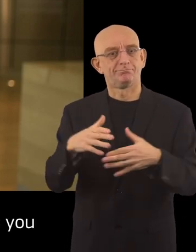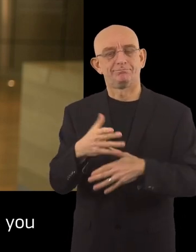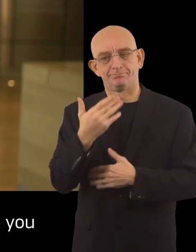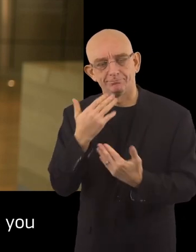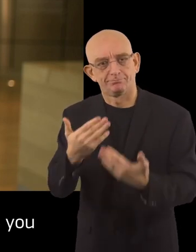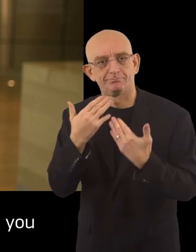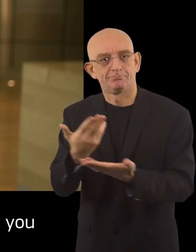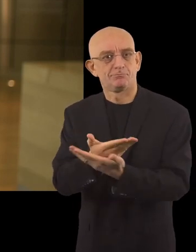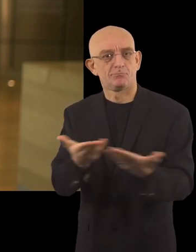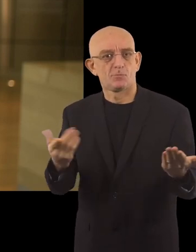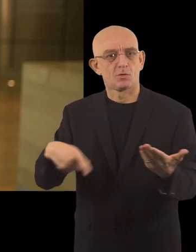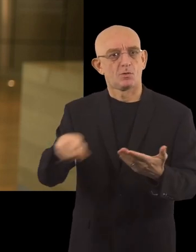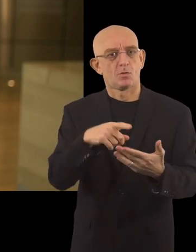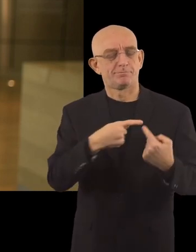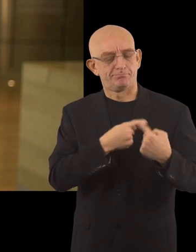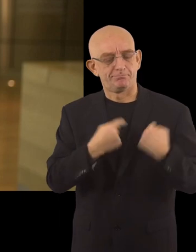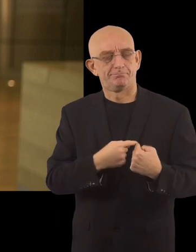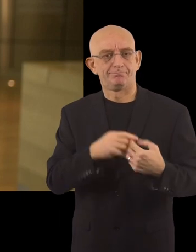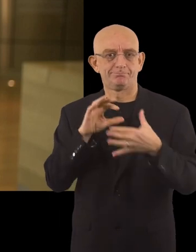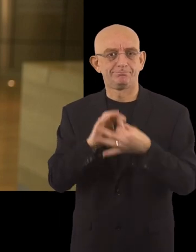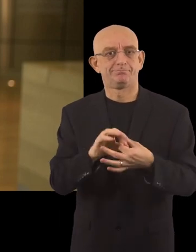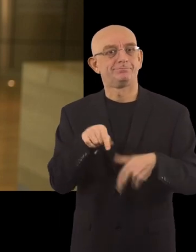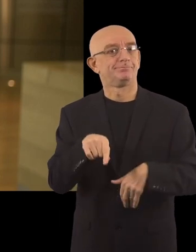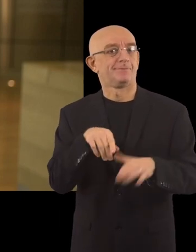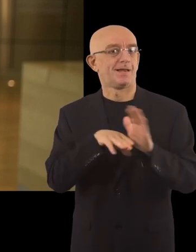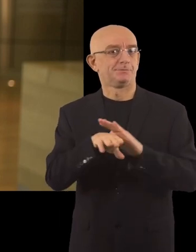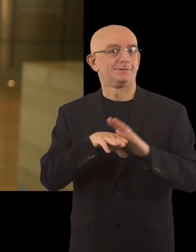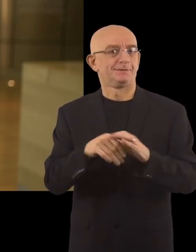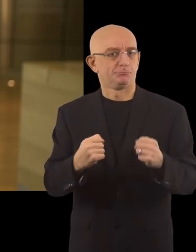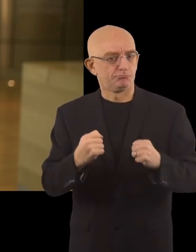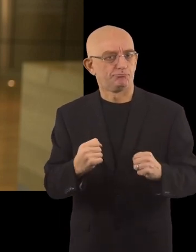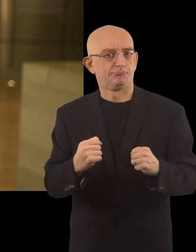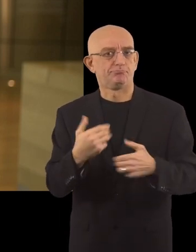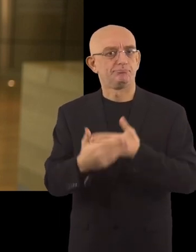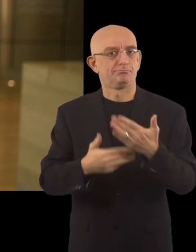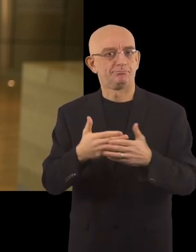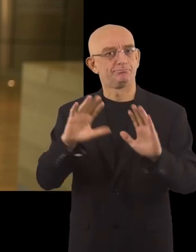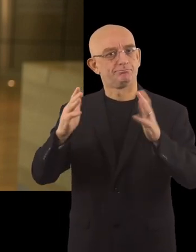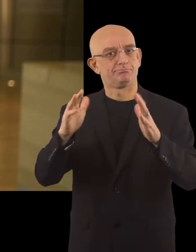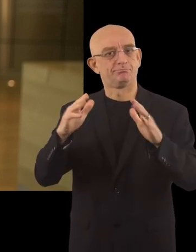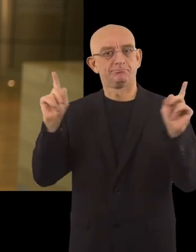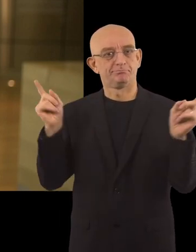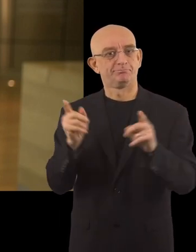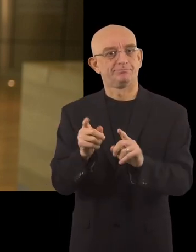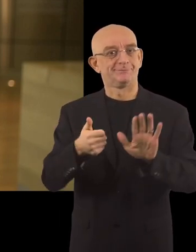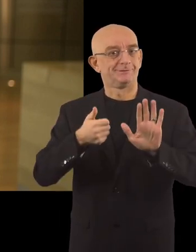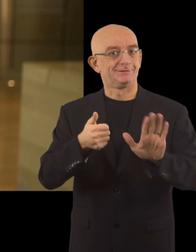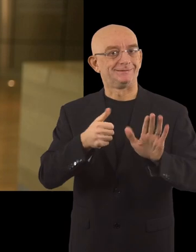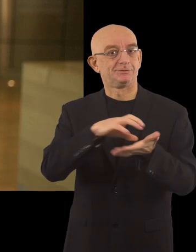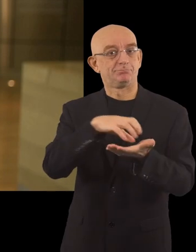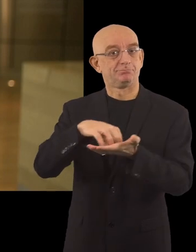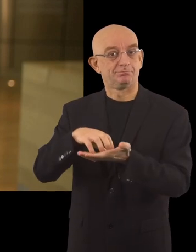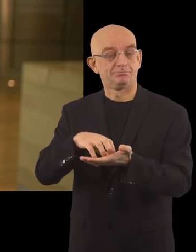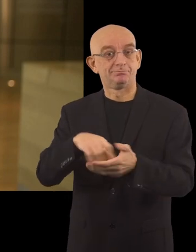and congratulate you for your dedication to accessibility. A big well done to the six cities that were